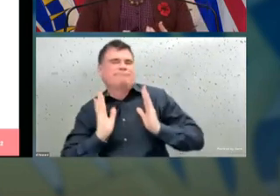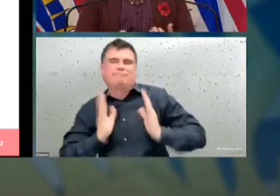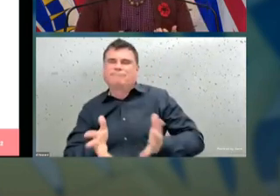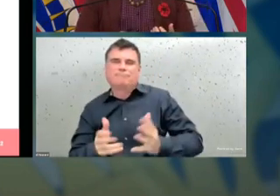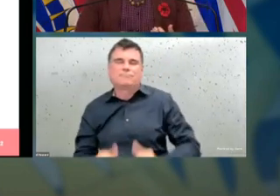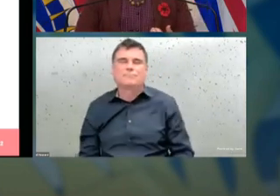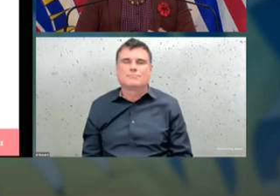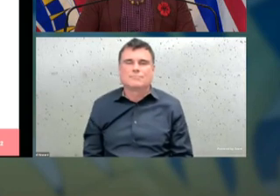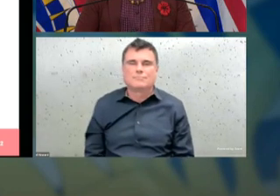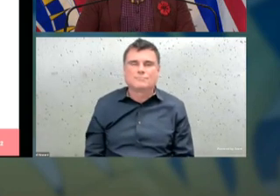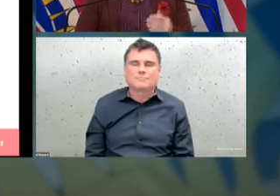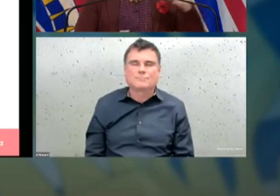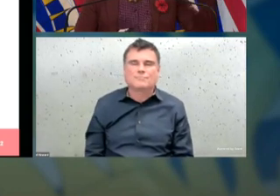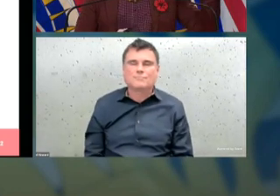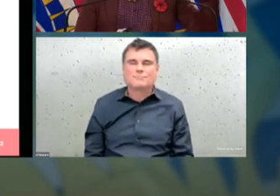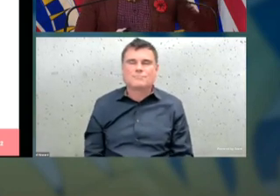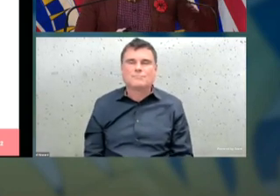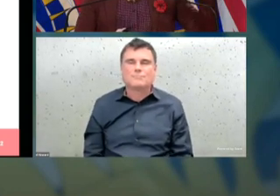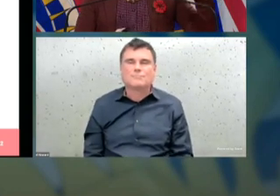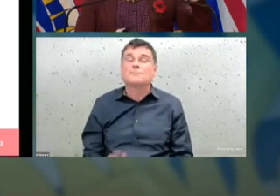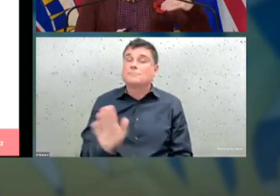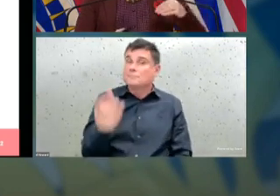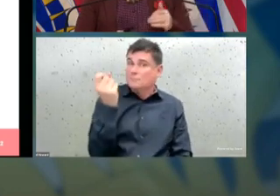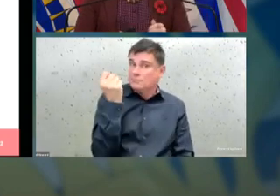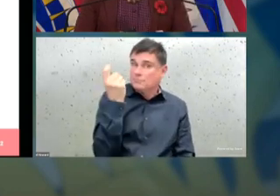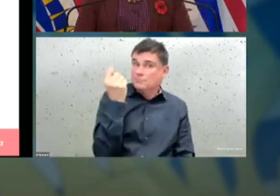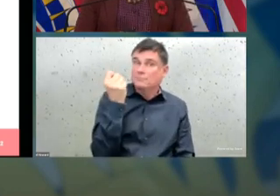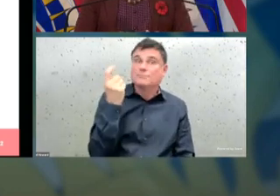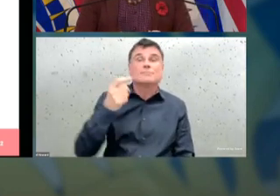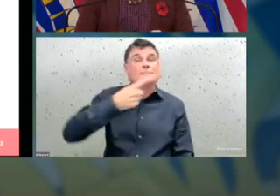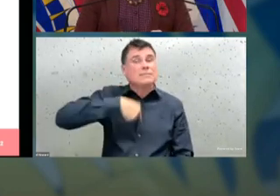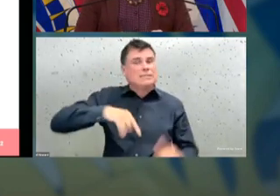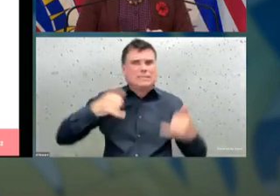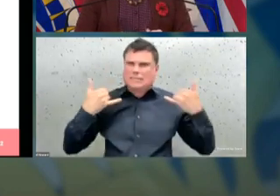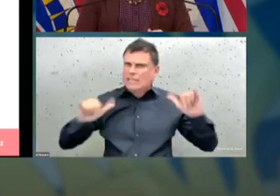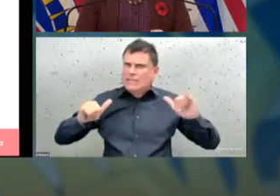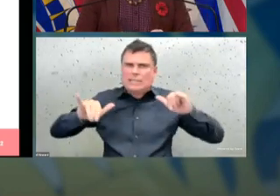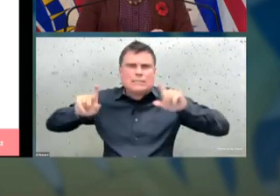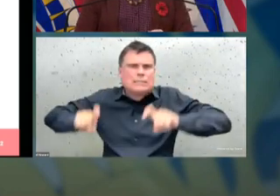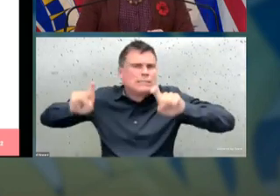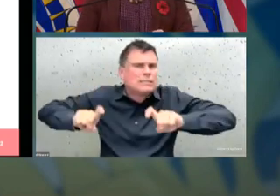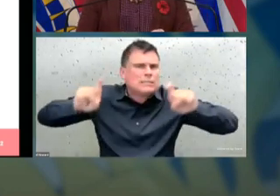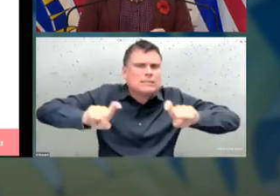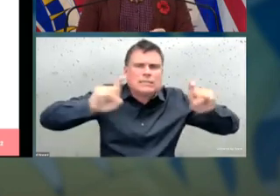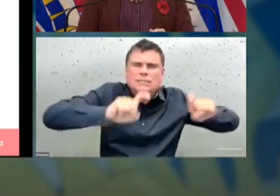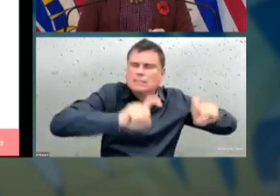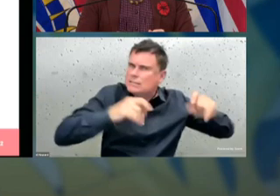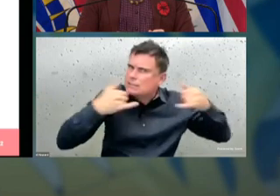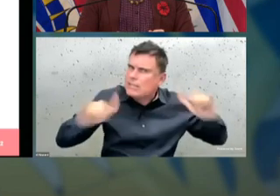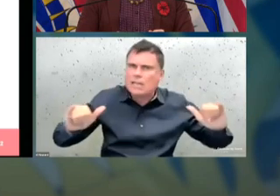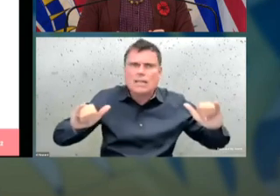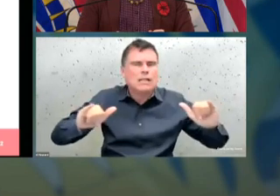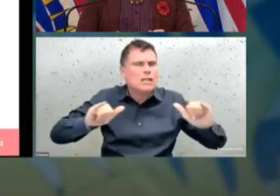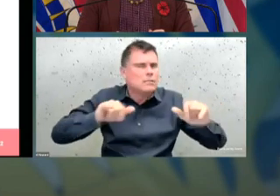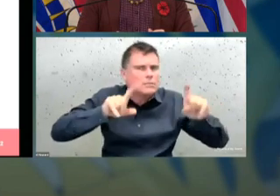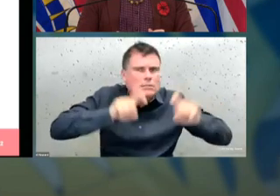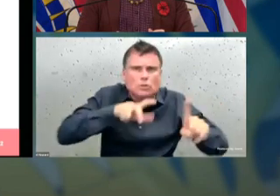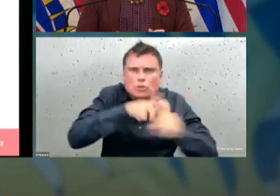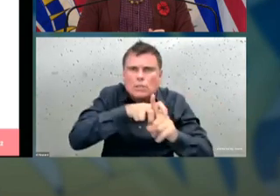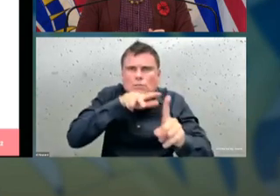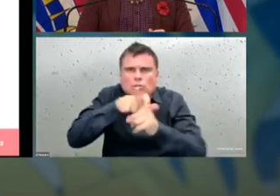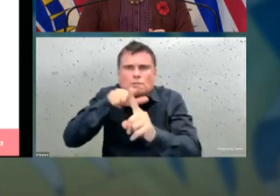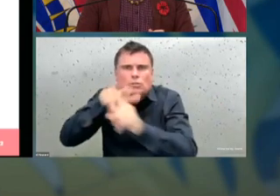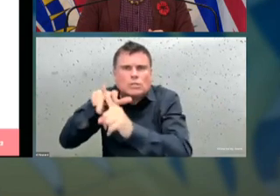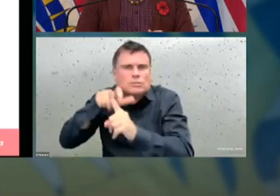across the spectrum and the rates and the percent positivities are coming down dramatically. So that's important for us to